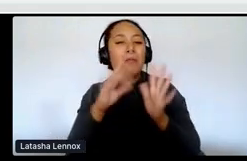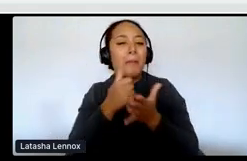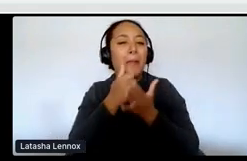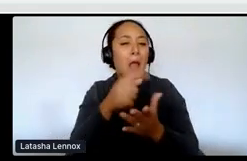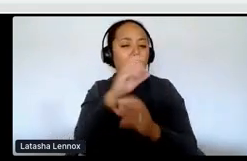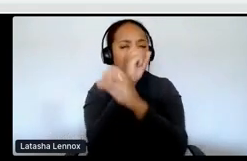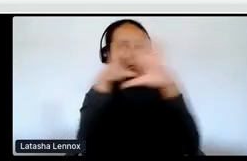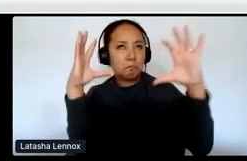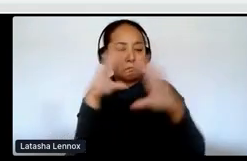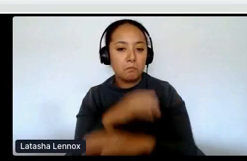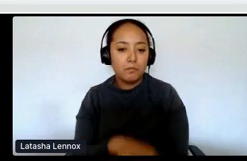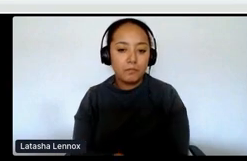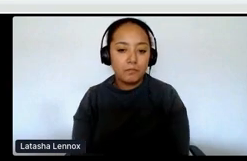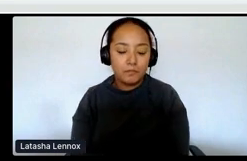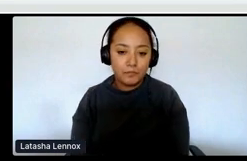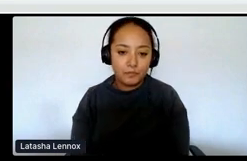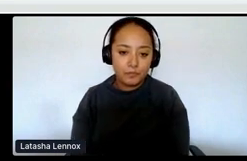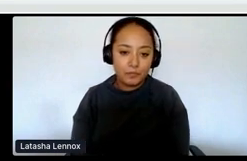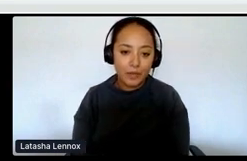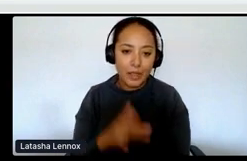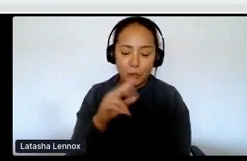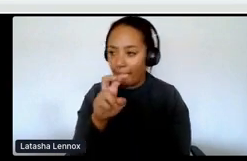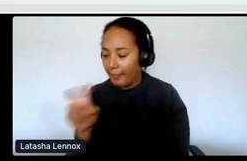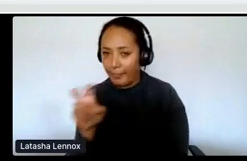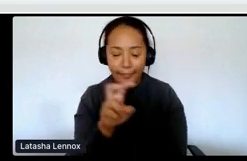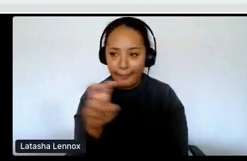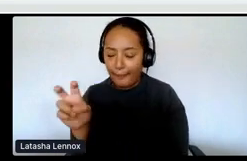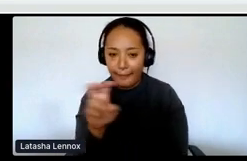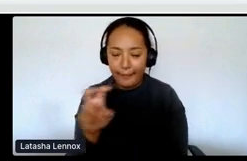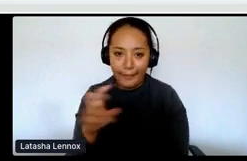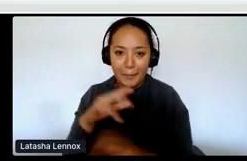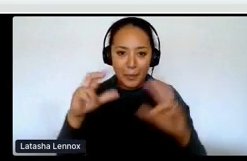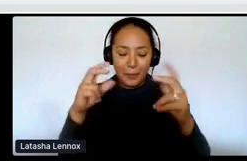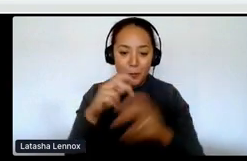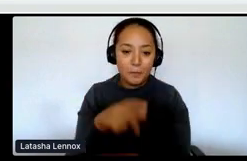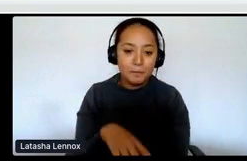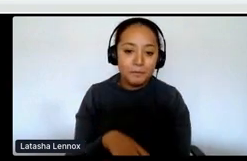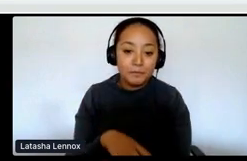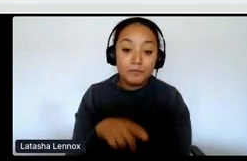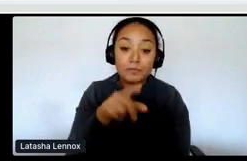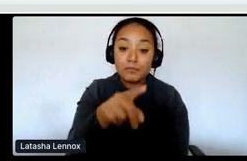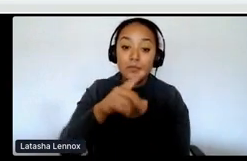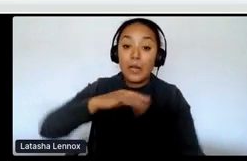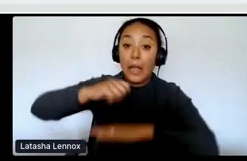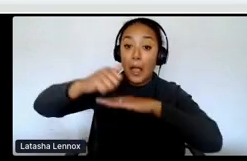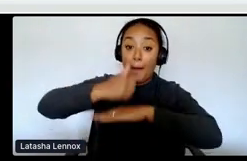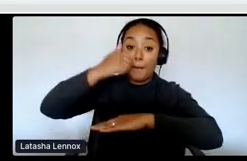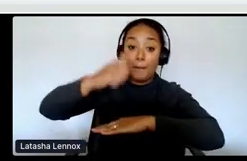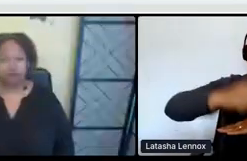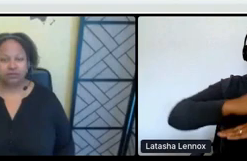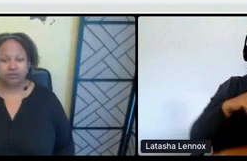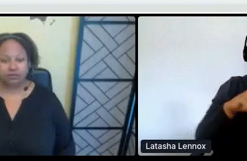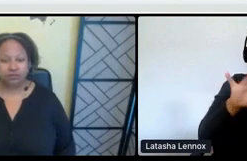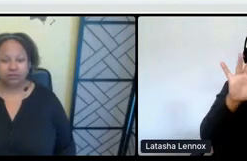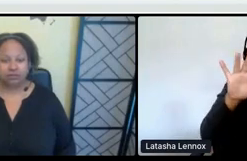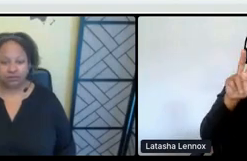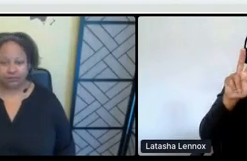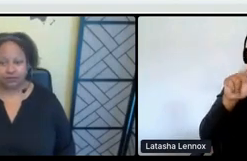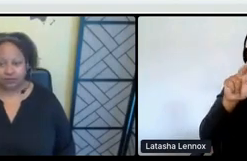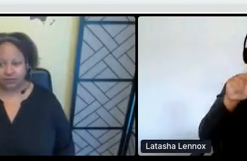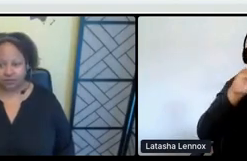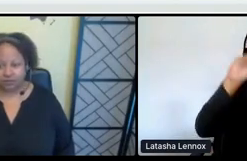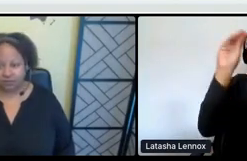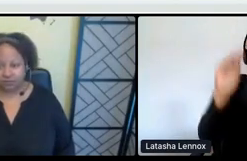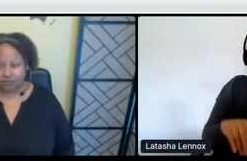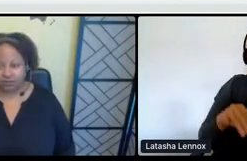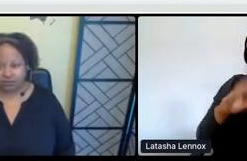switch back and forth between these platforms. Um, so if you see here in Alberta, it's 23% of the province, um, it's a